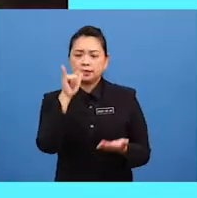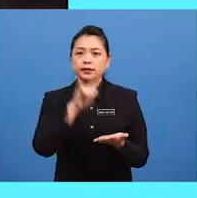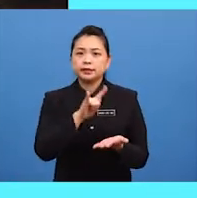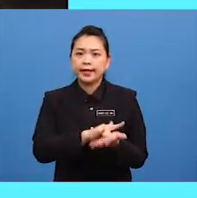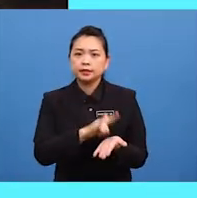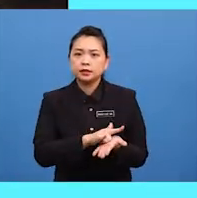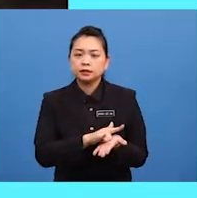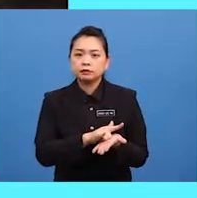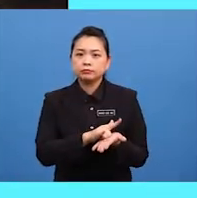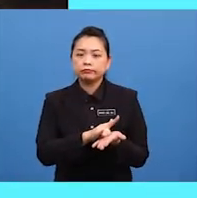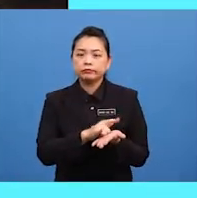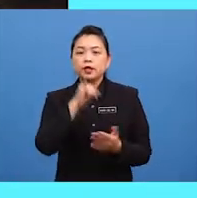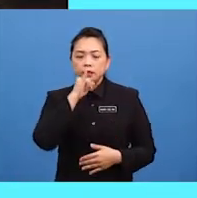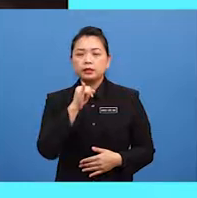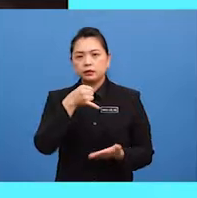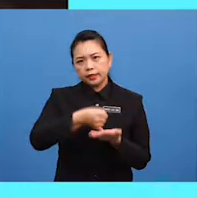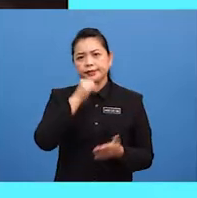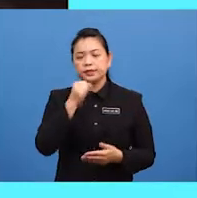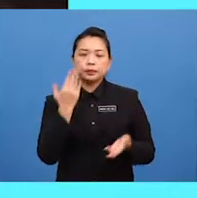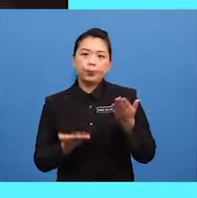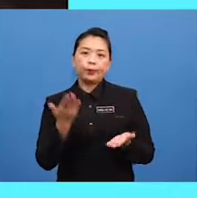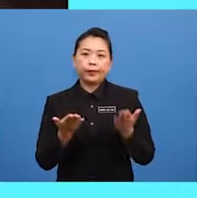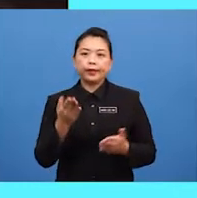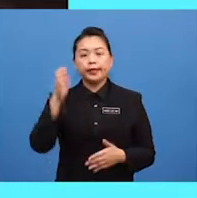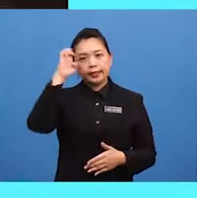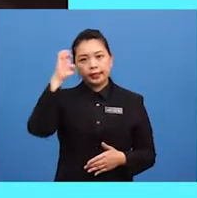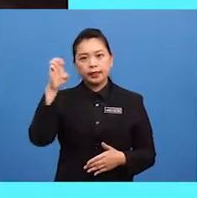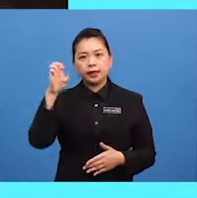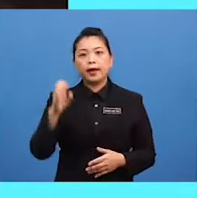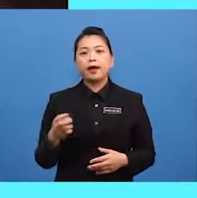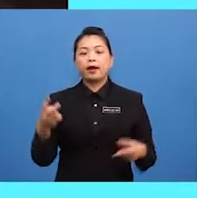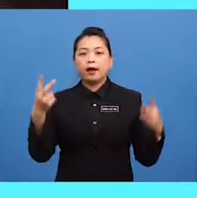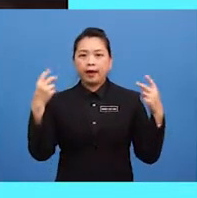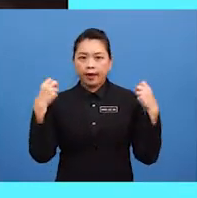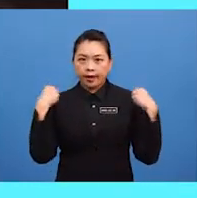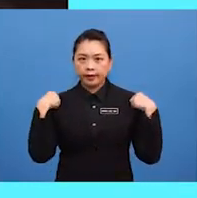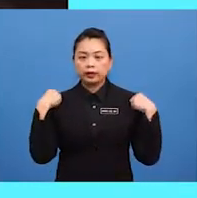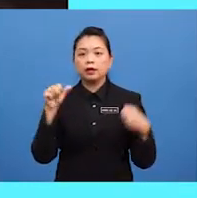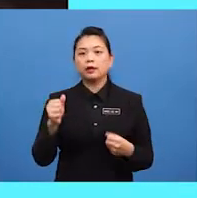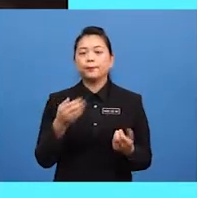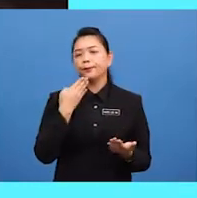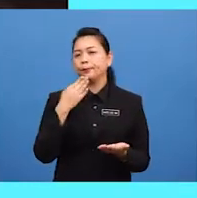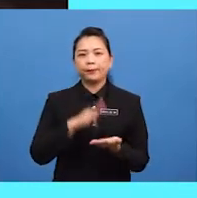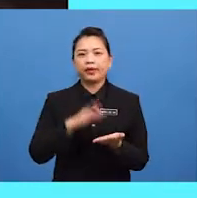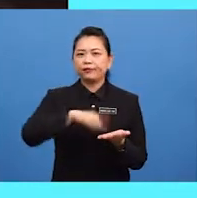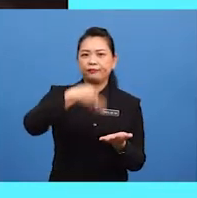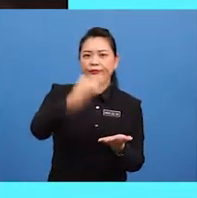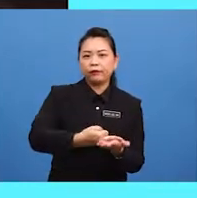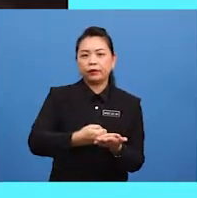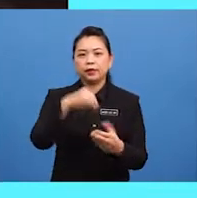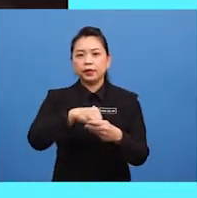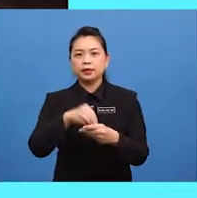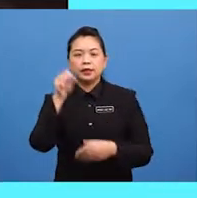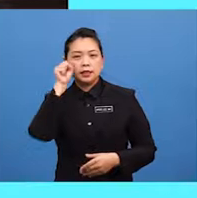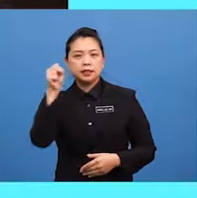it is probably because he had a bad fall at his house and the doctor has